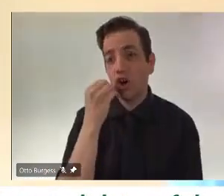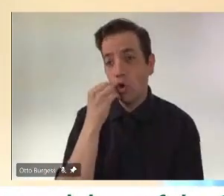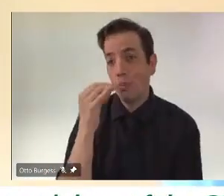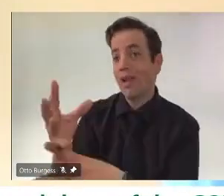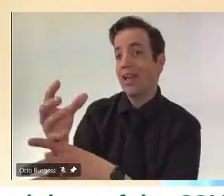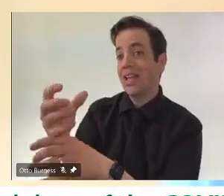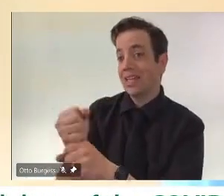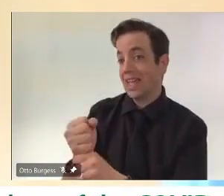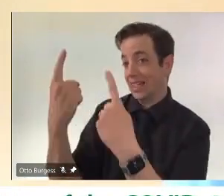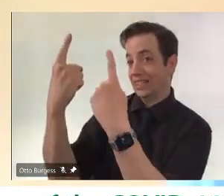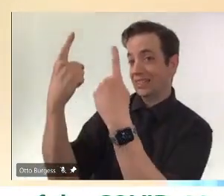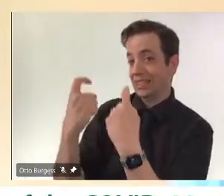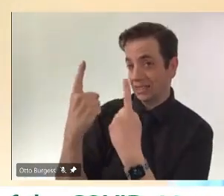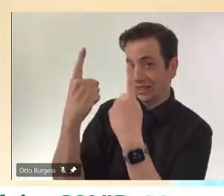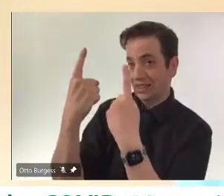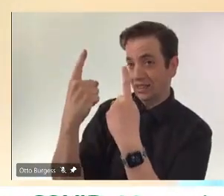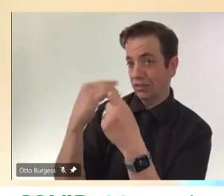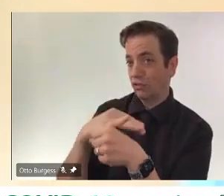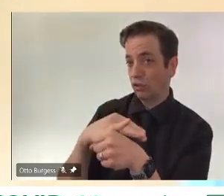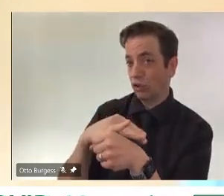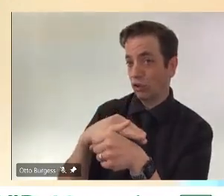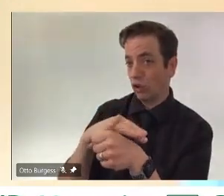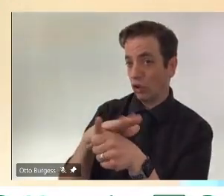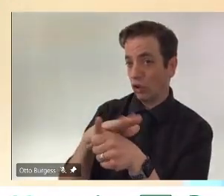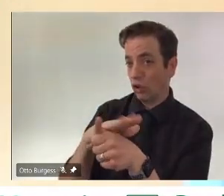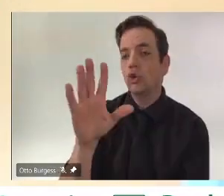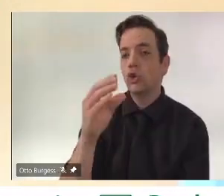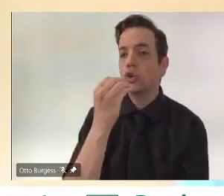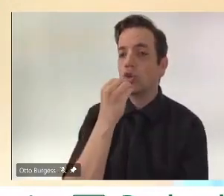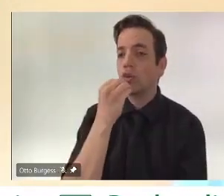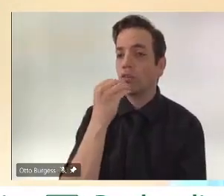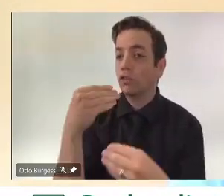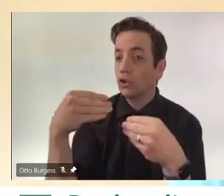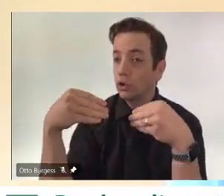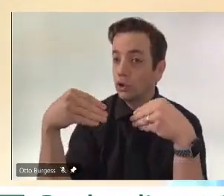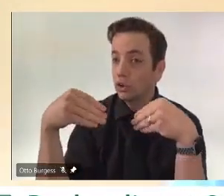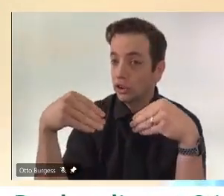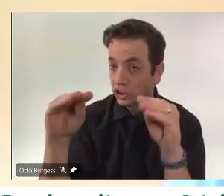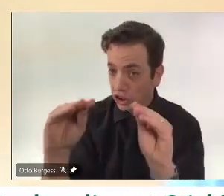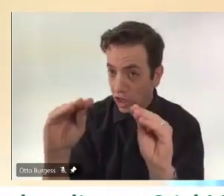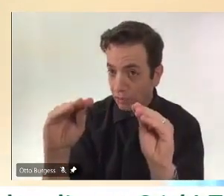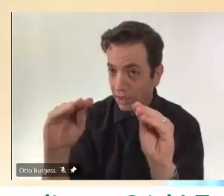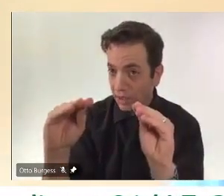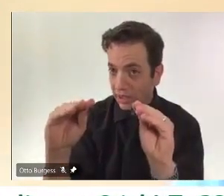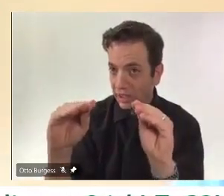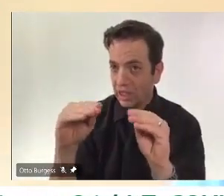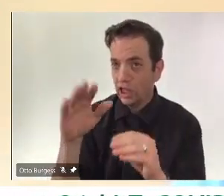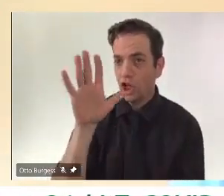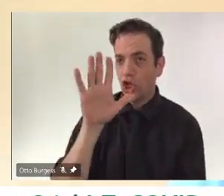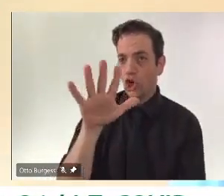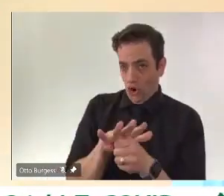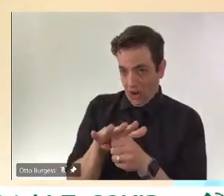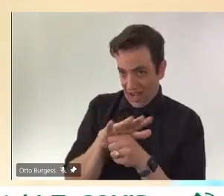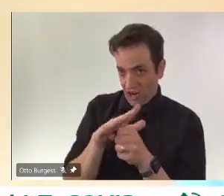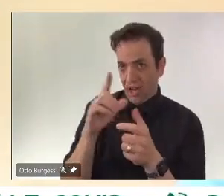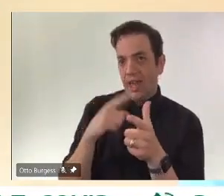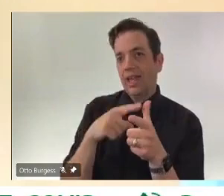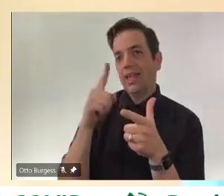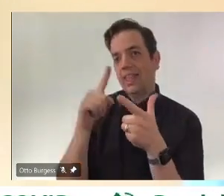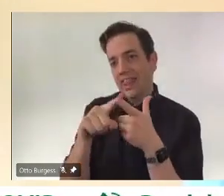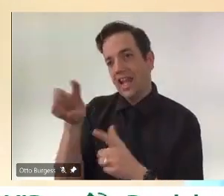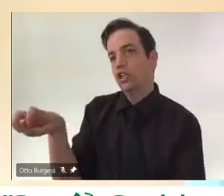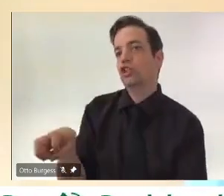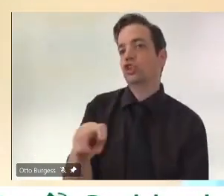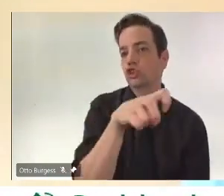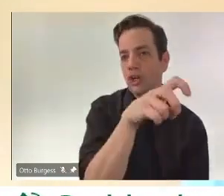Do all of your shopping locally before you have a campsite so that you have most of the stuff you need. And then, obviously, when you're at a